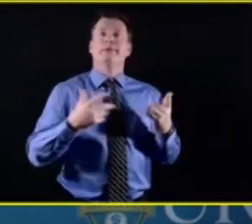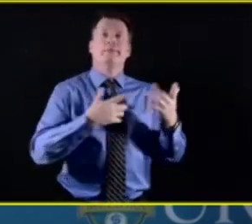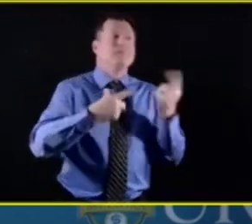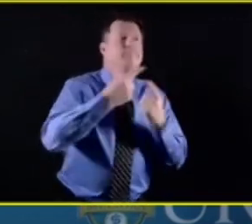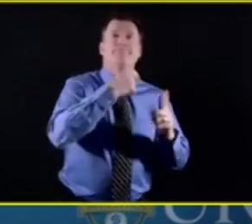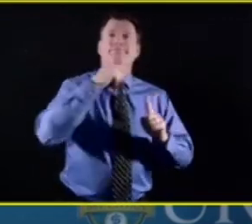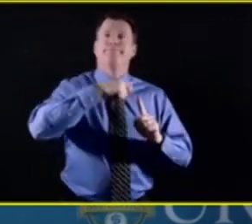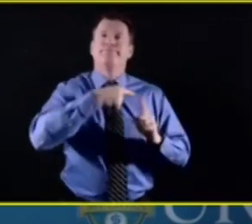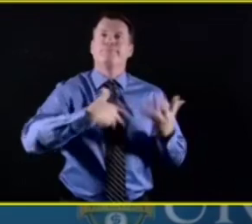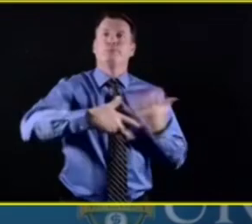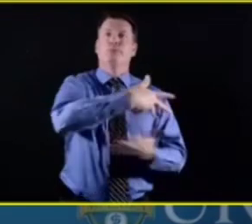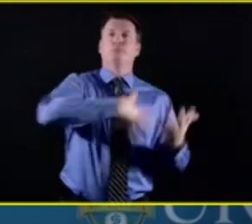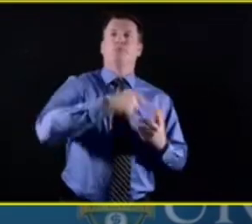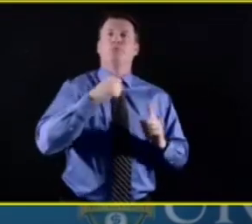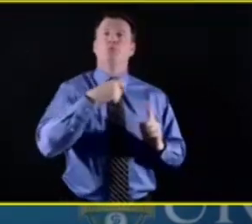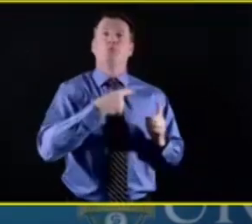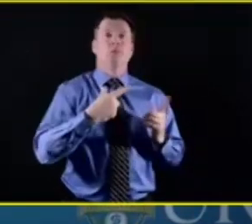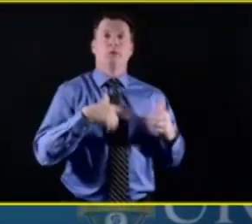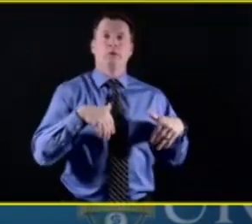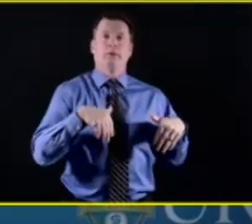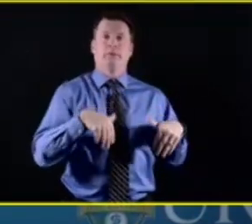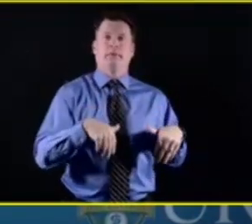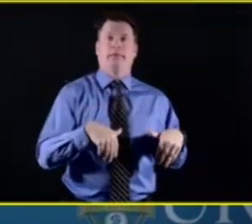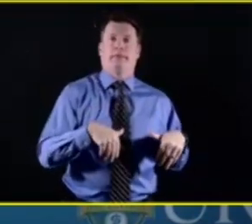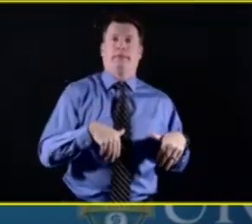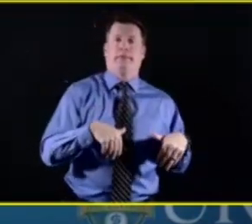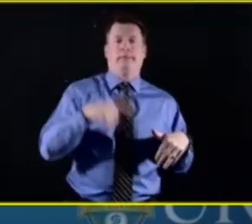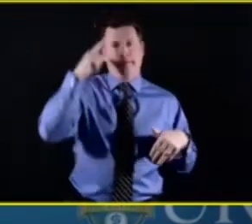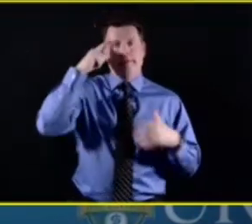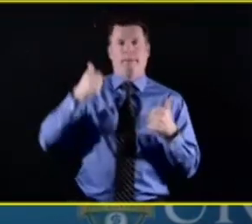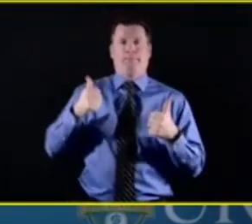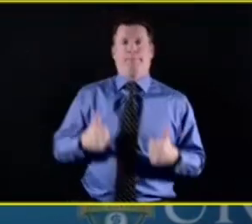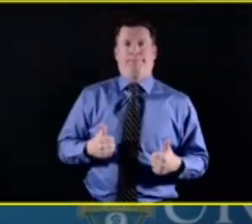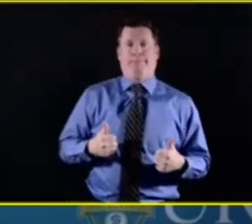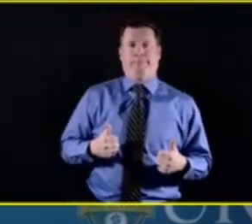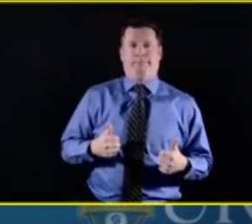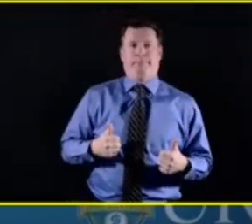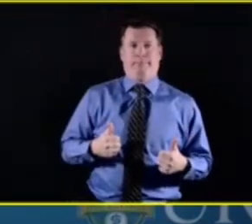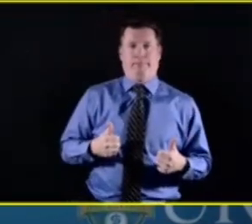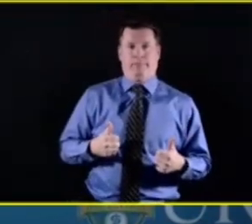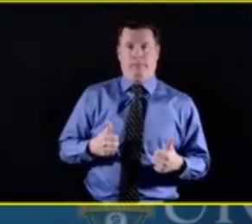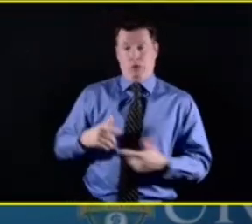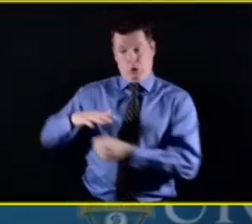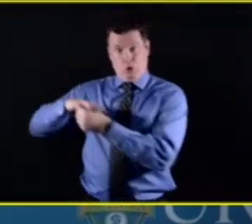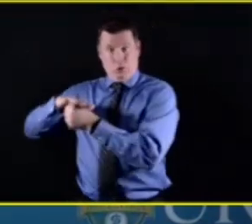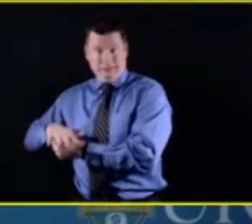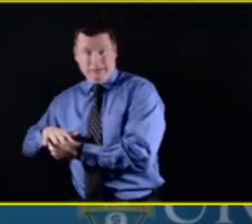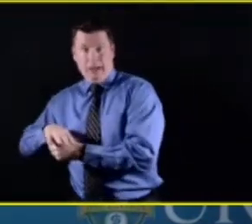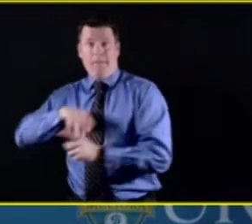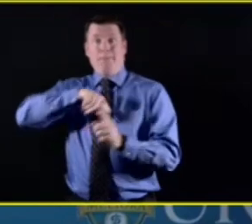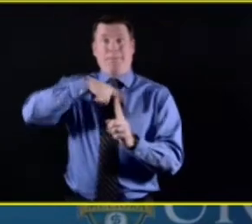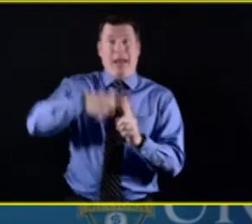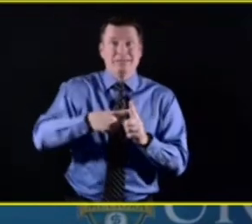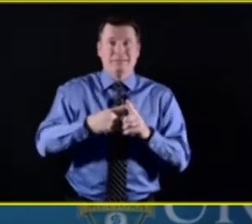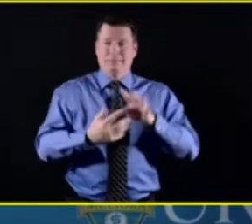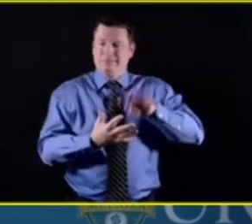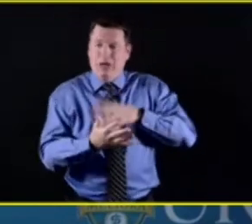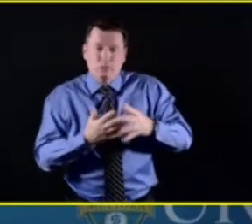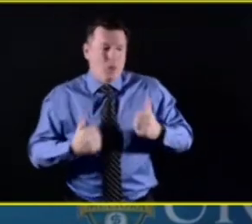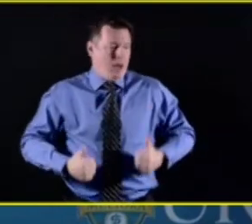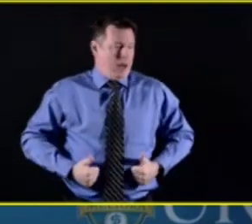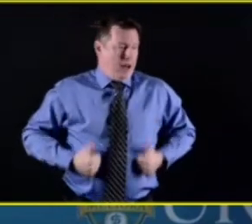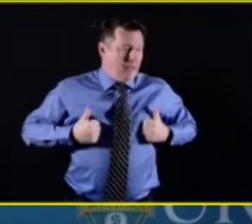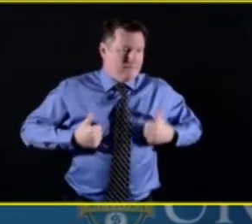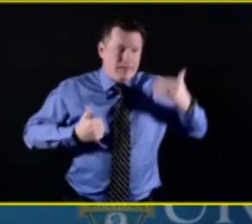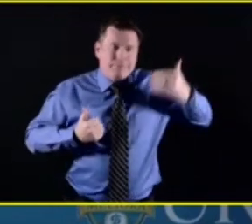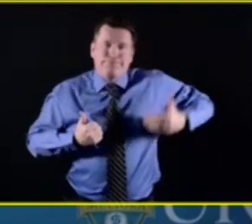also to the emergence of confusion and things like that. Do have a follow-up, Tyler? Yes. I was just also wondering